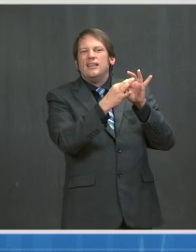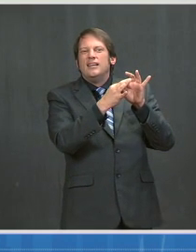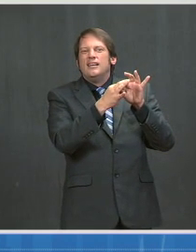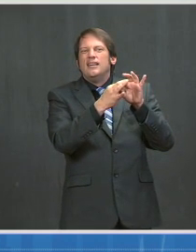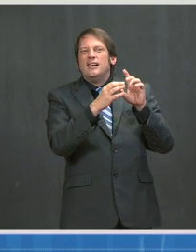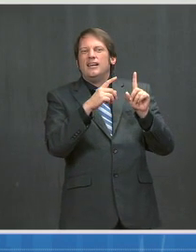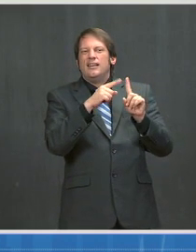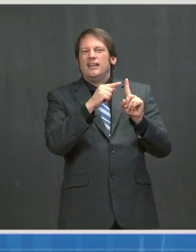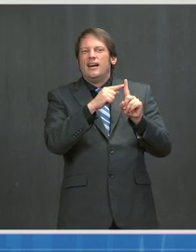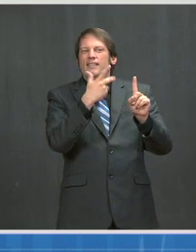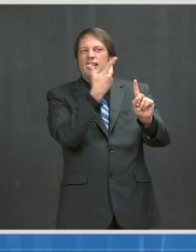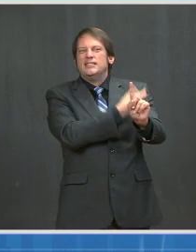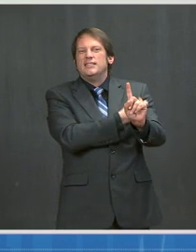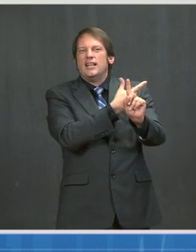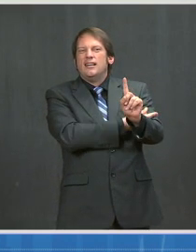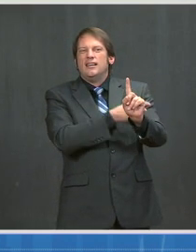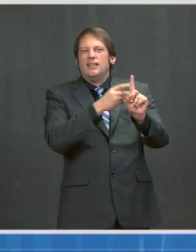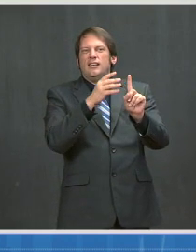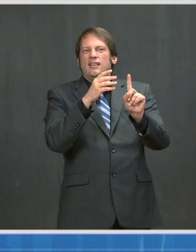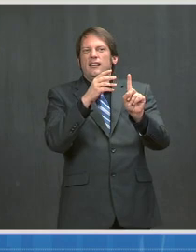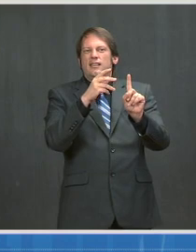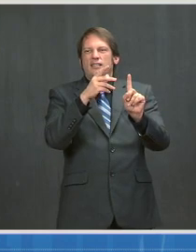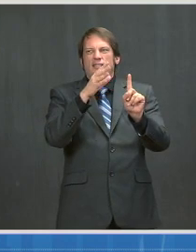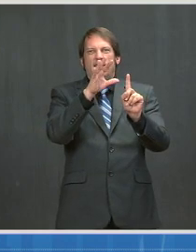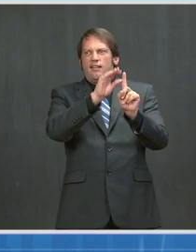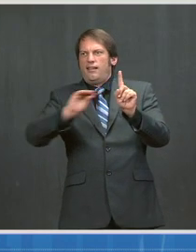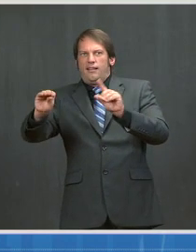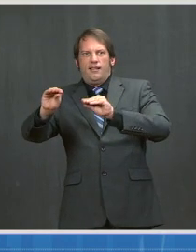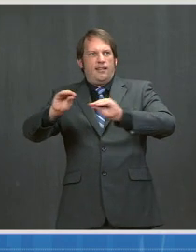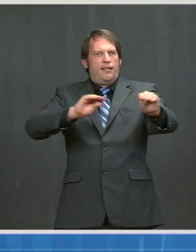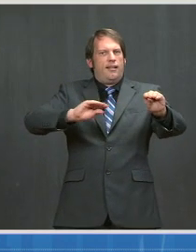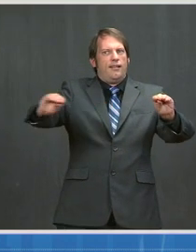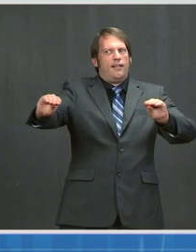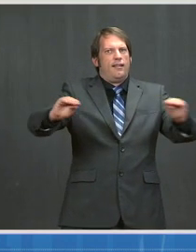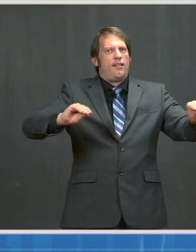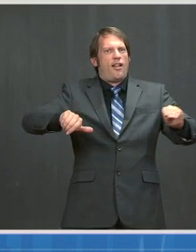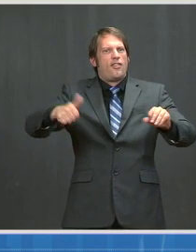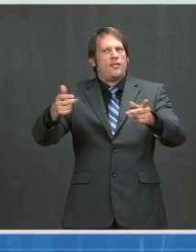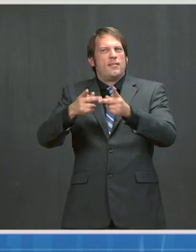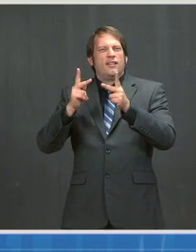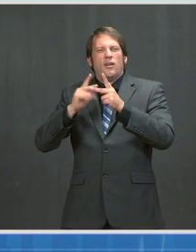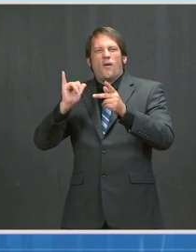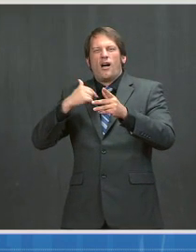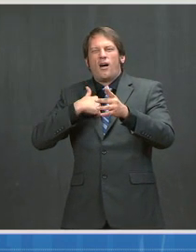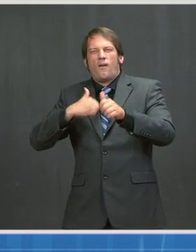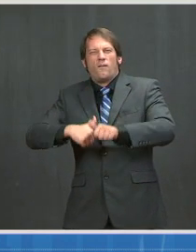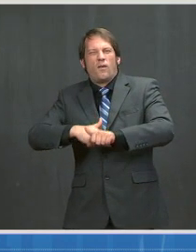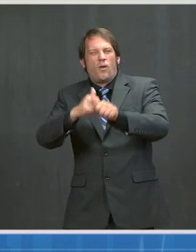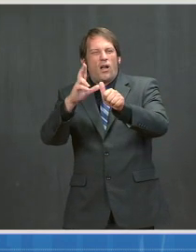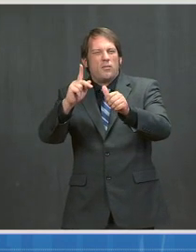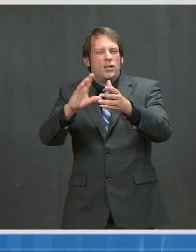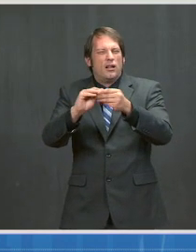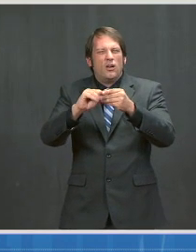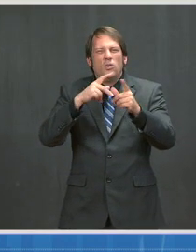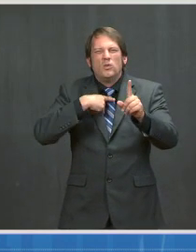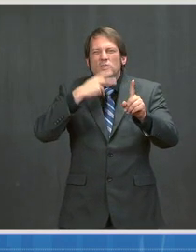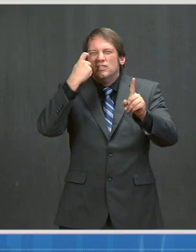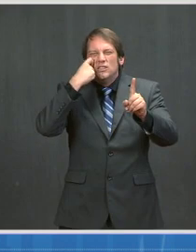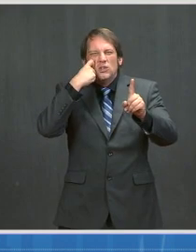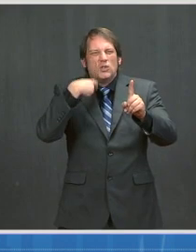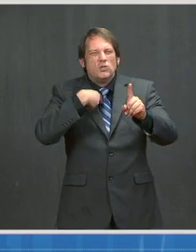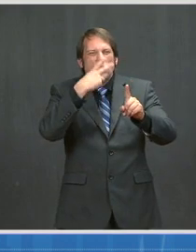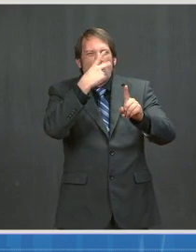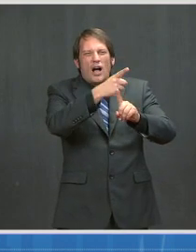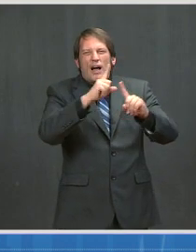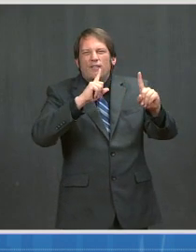elsewhere. And Dr. Fauci, I saw in a Reuters interview last week, you noted the timing may just work out so that the U